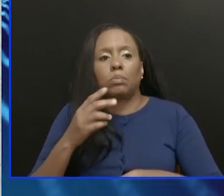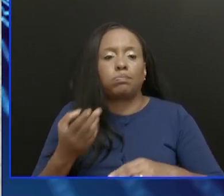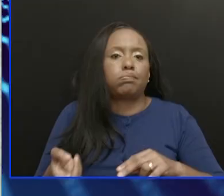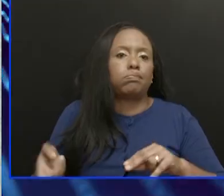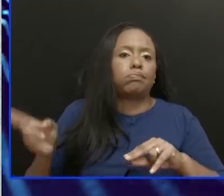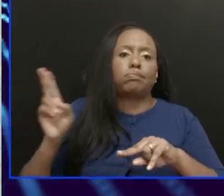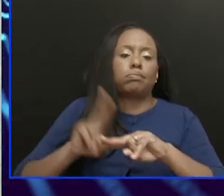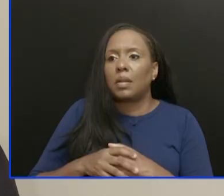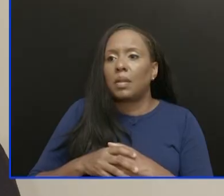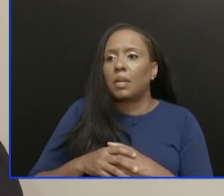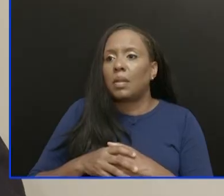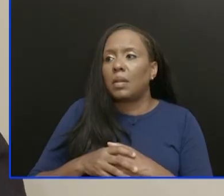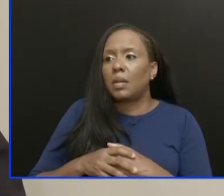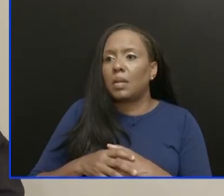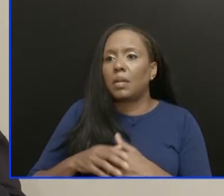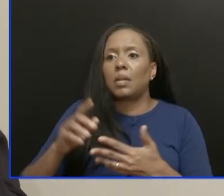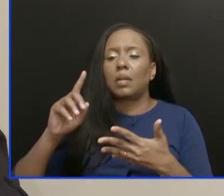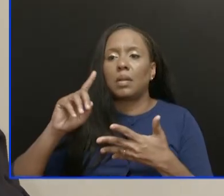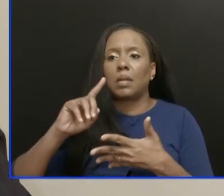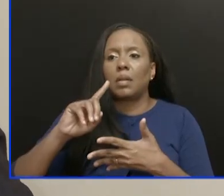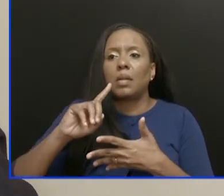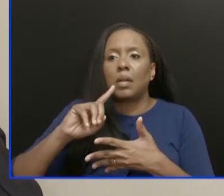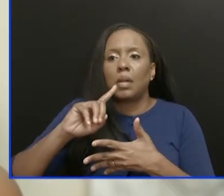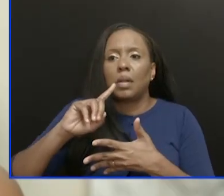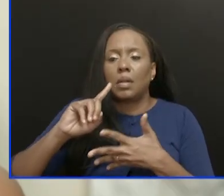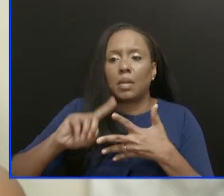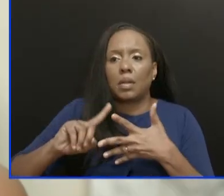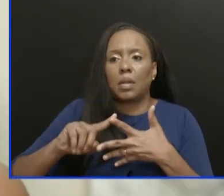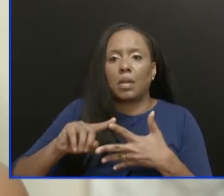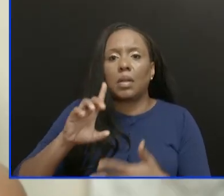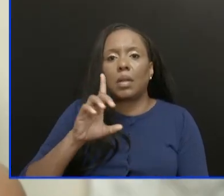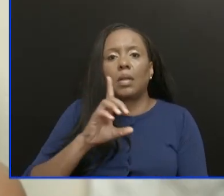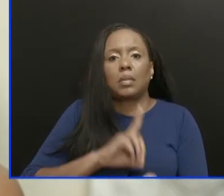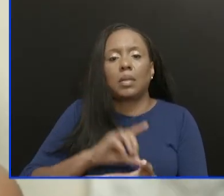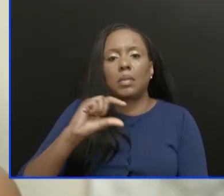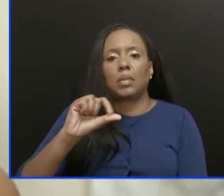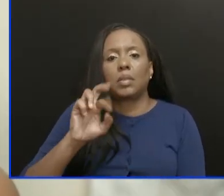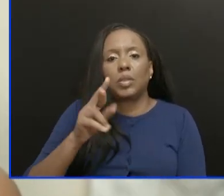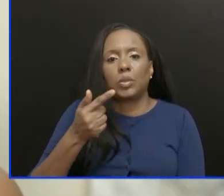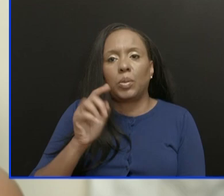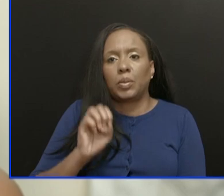blowing around? Dr. George will take that question, Trevor. Okay.